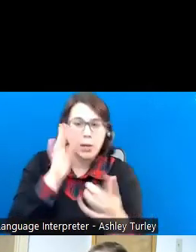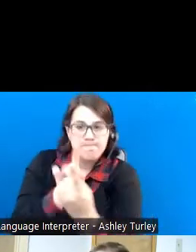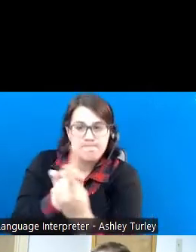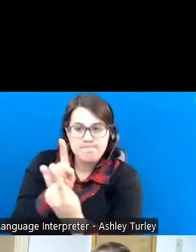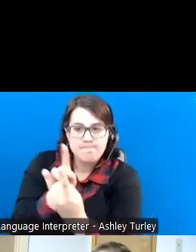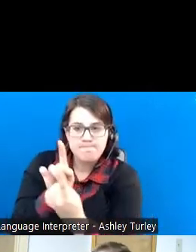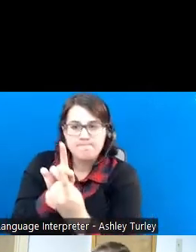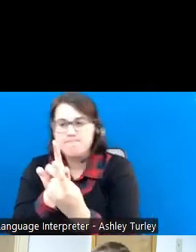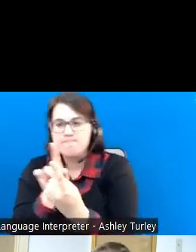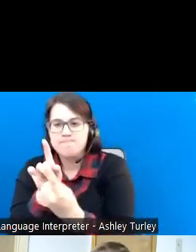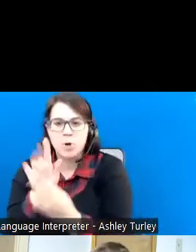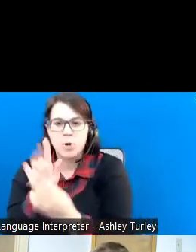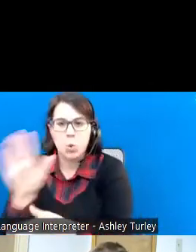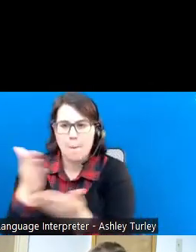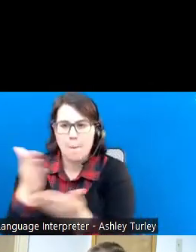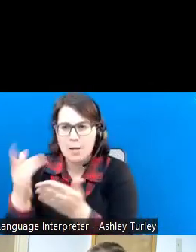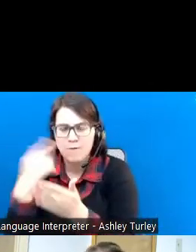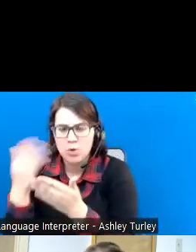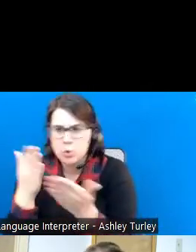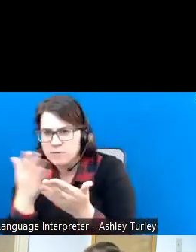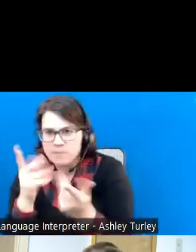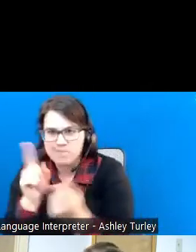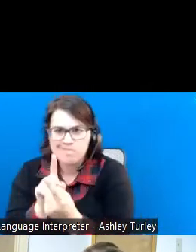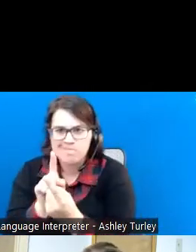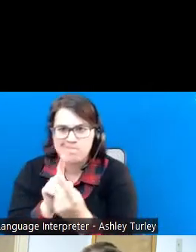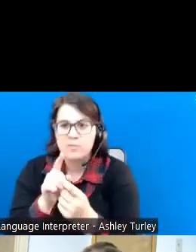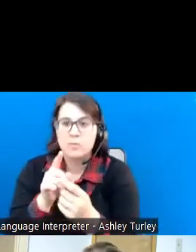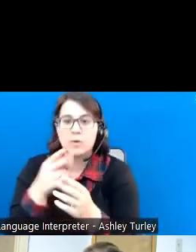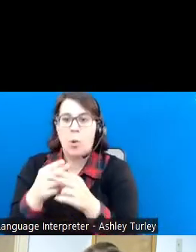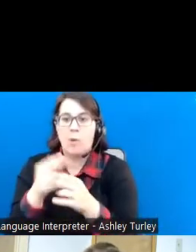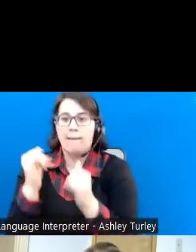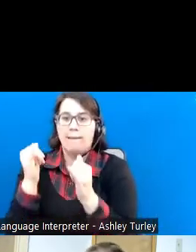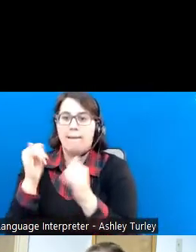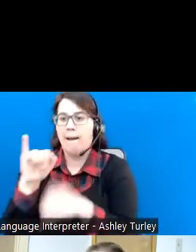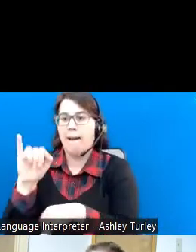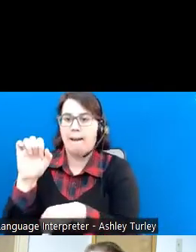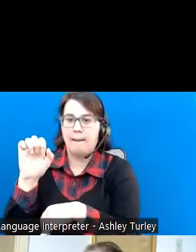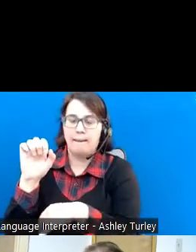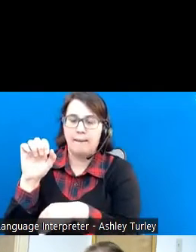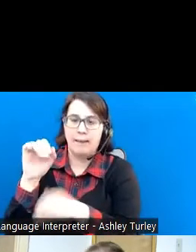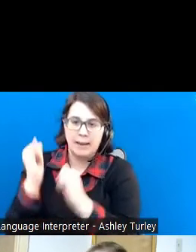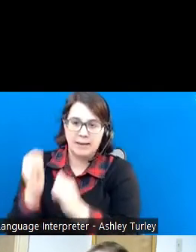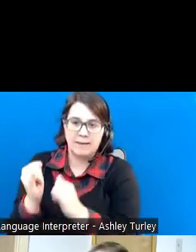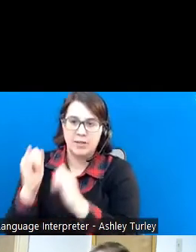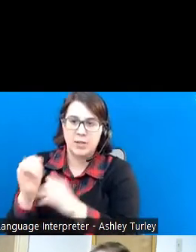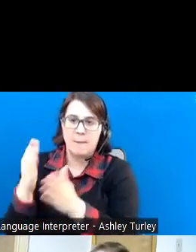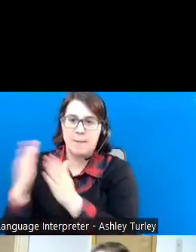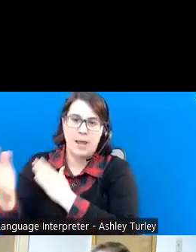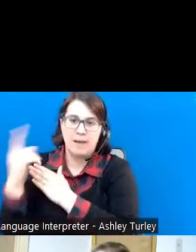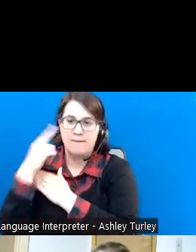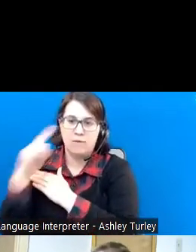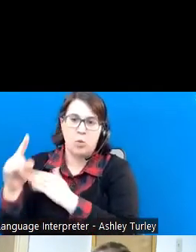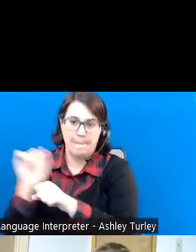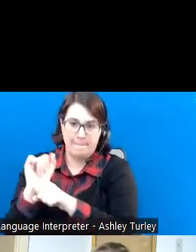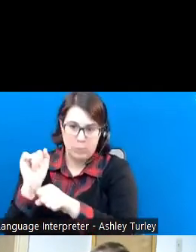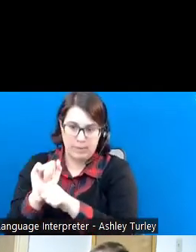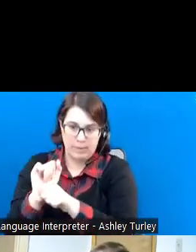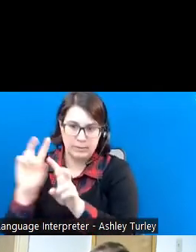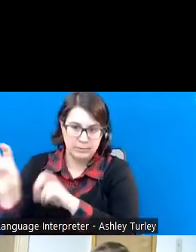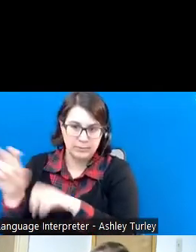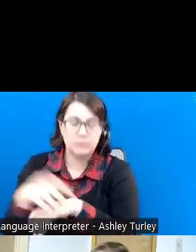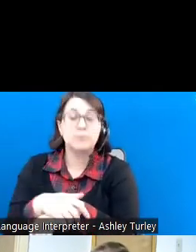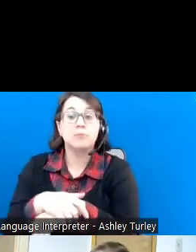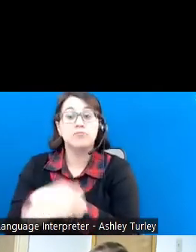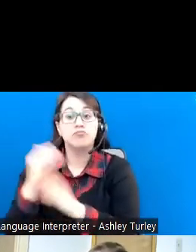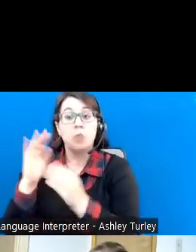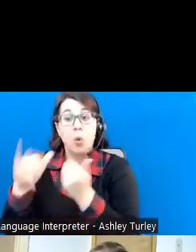develop your plan for services. We call it an individualized plan for employment. And it just lists out all the services that you may need to